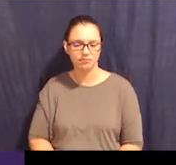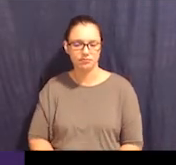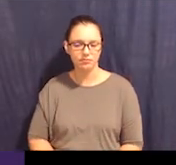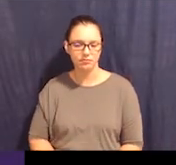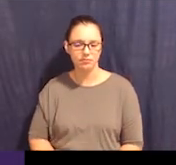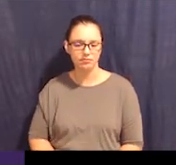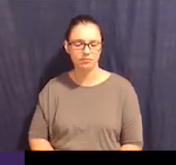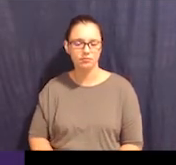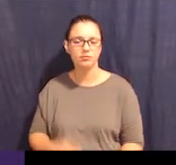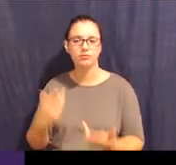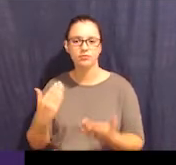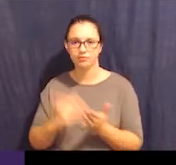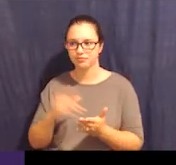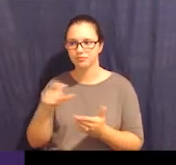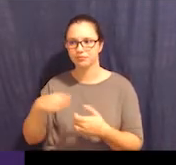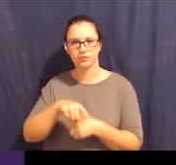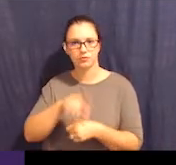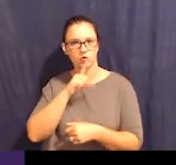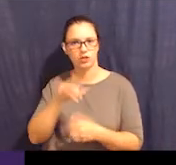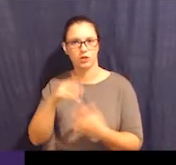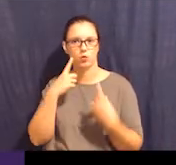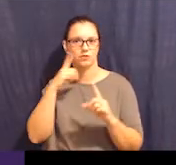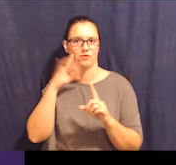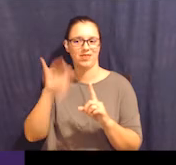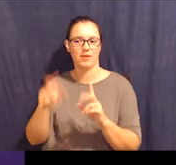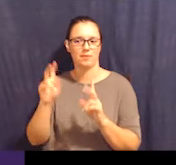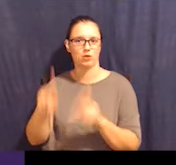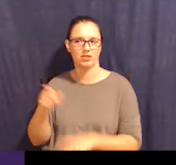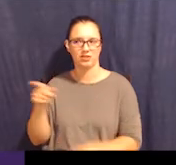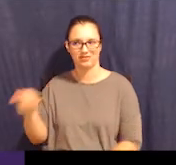you some examples of supported decision-making agreements.